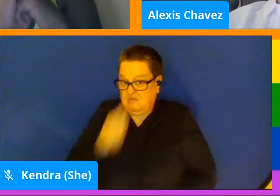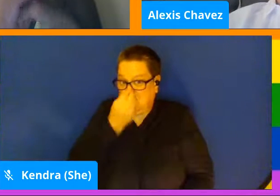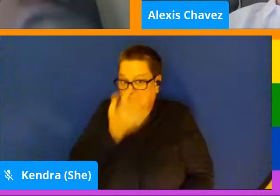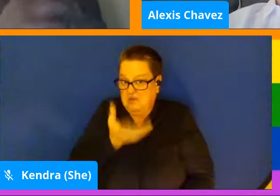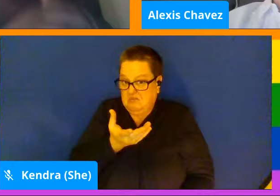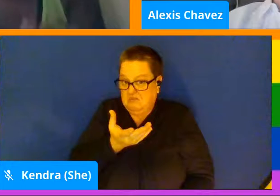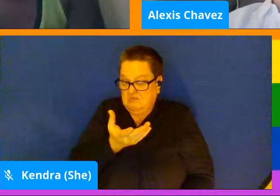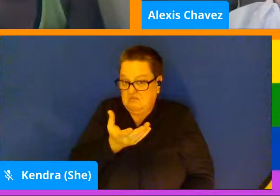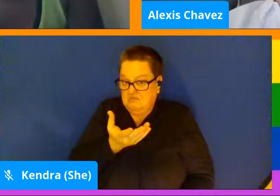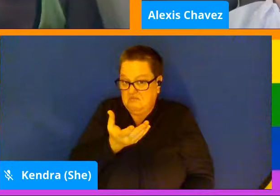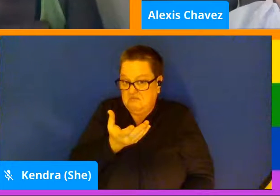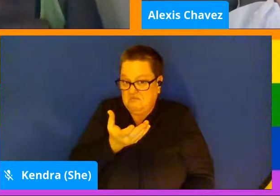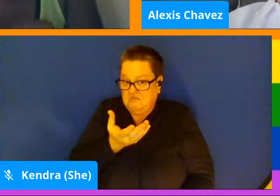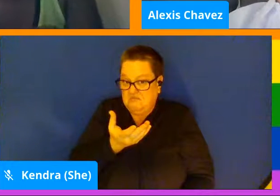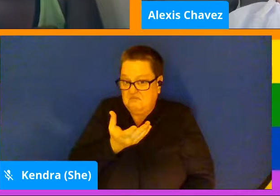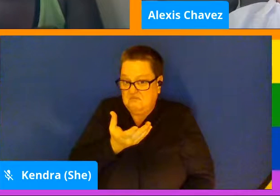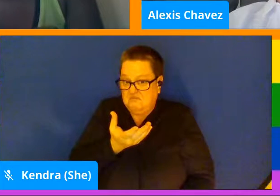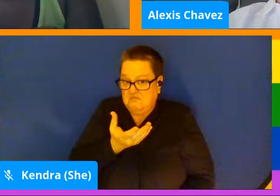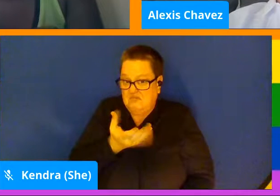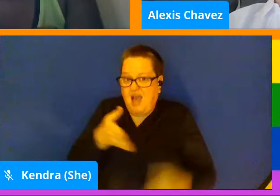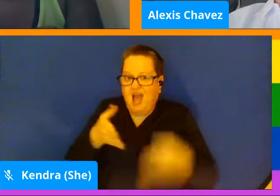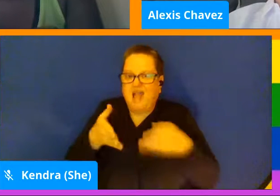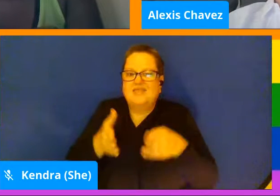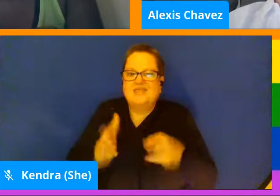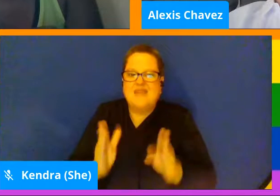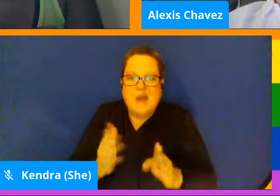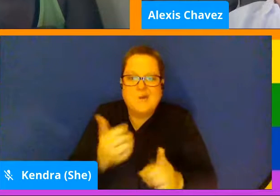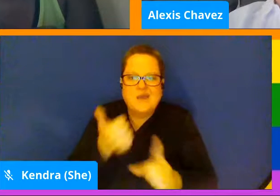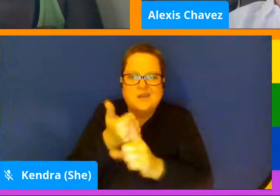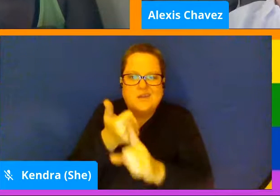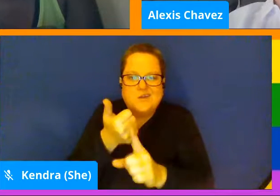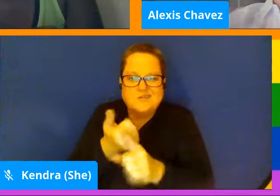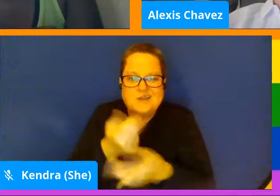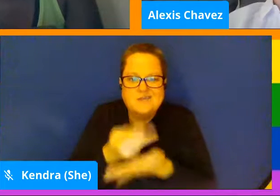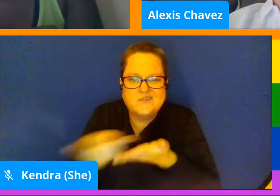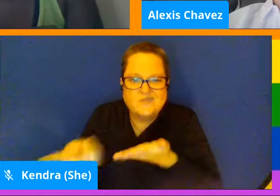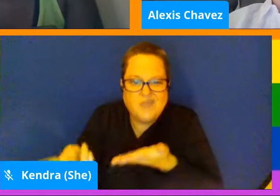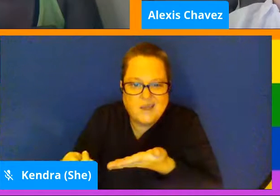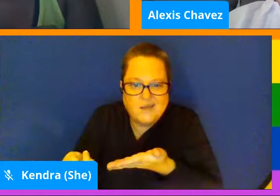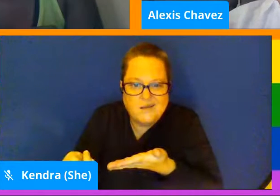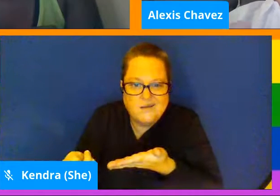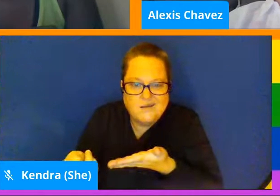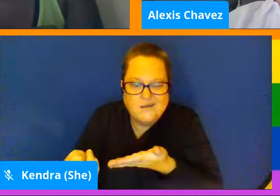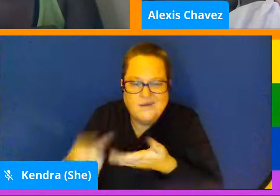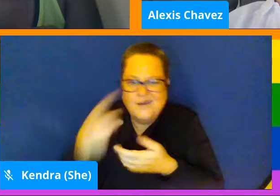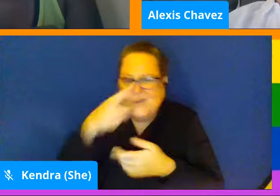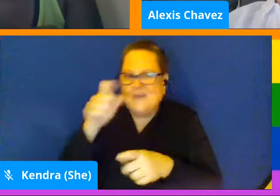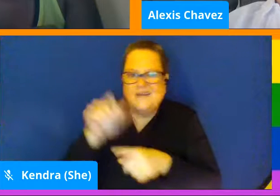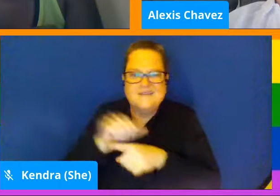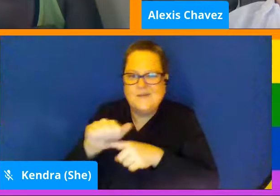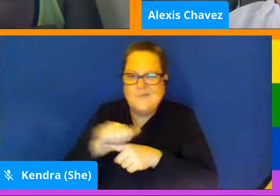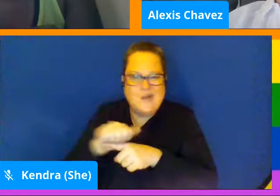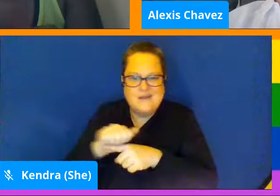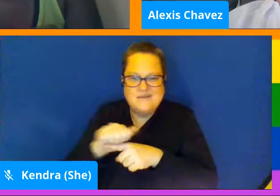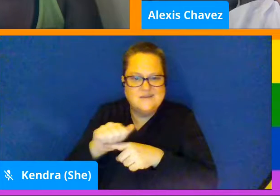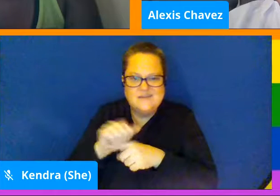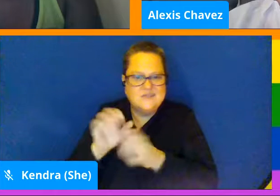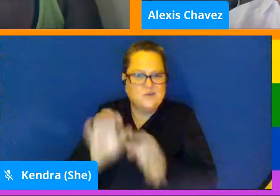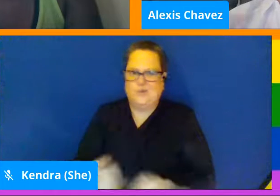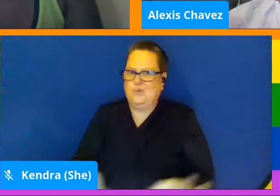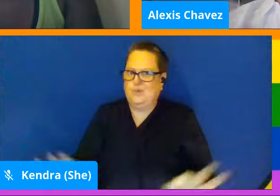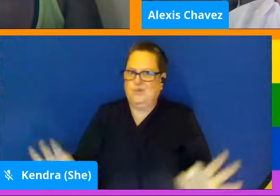Part of it is allowing yourself to fail in it. Because the practice of it is just as important as